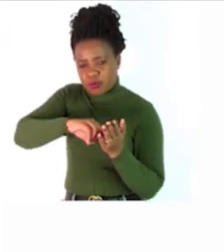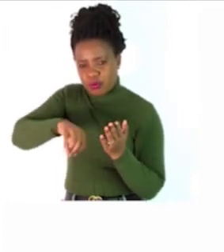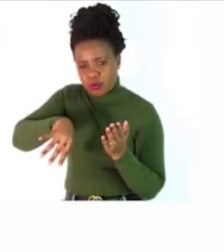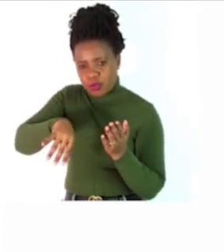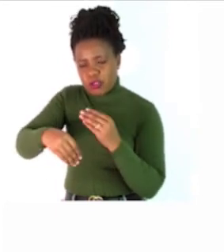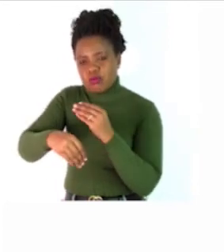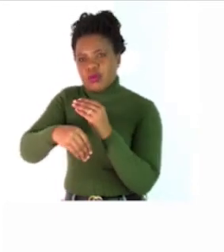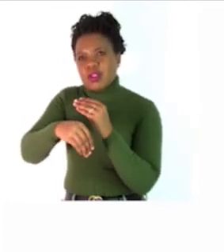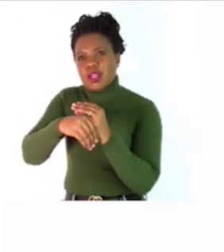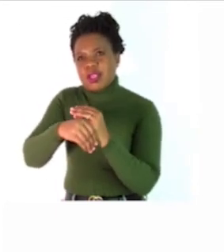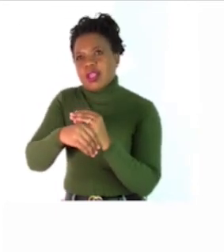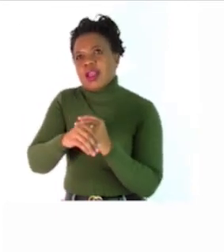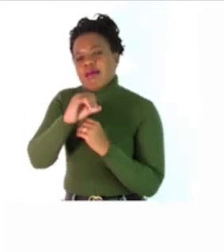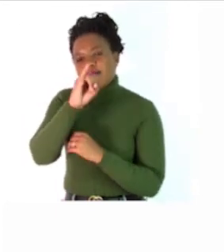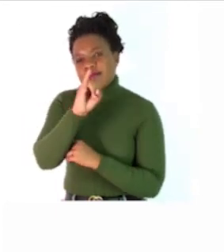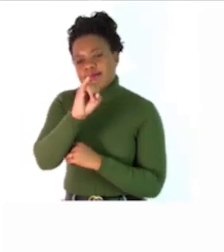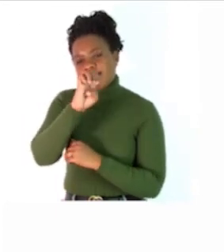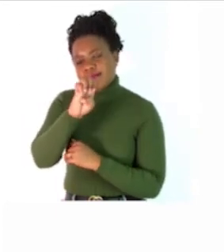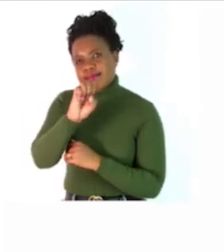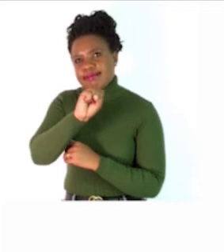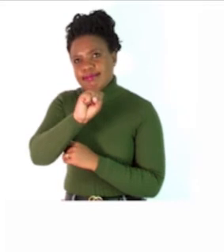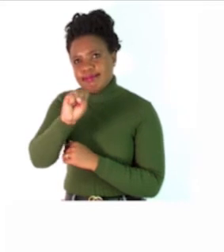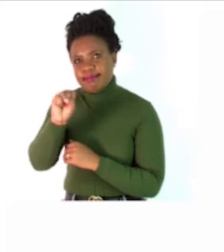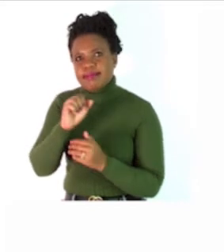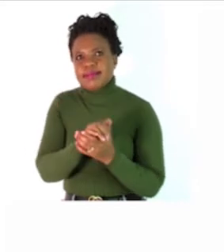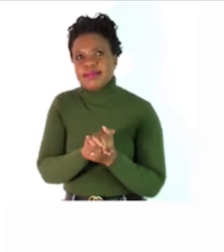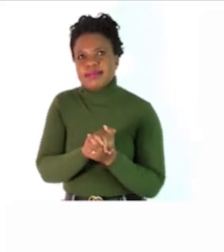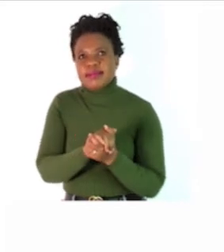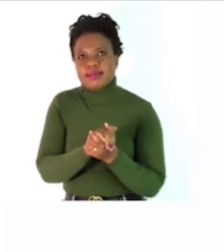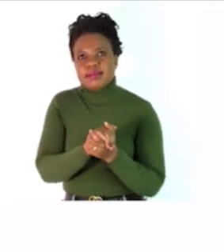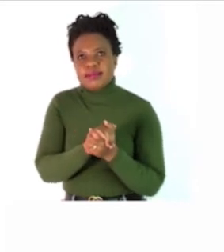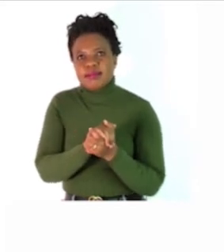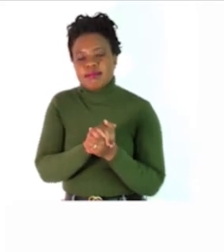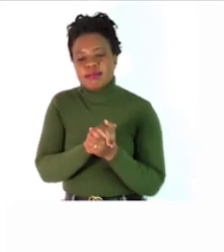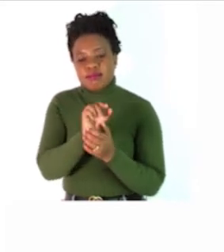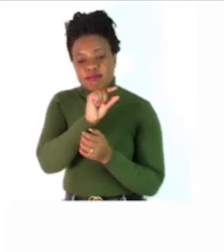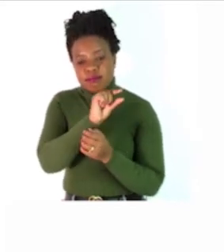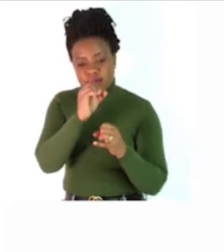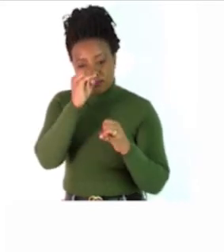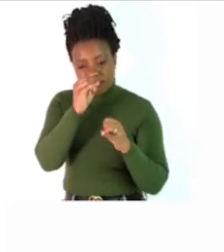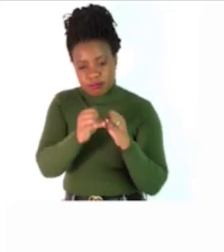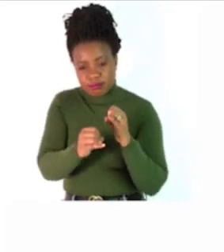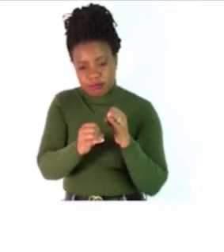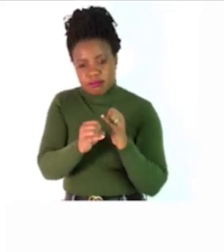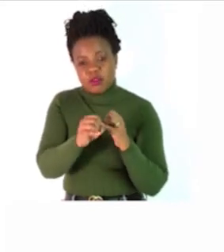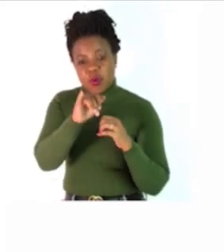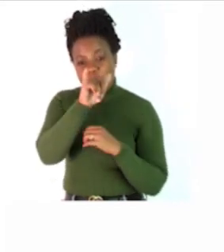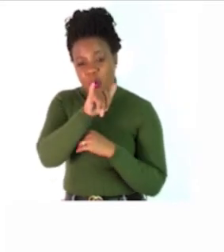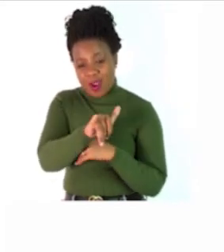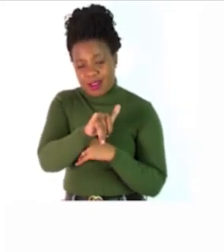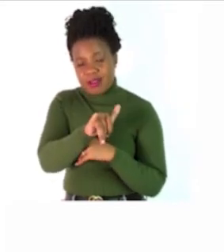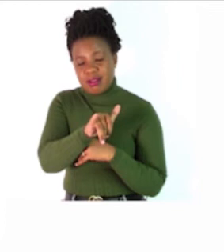in other words i can throw away the y forget about the y and replace the y with i